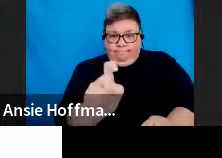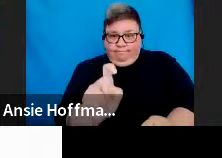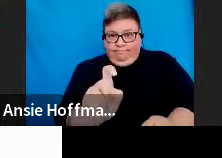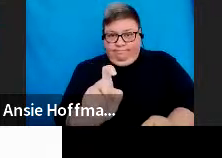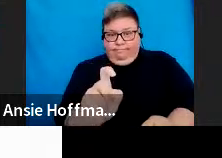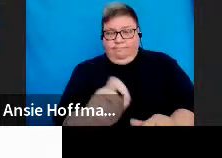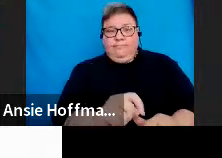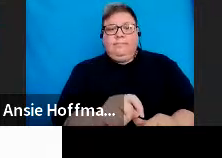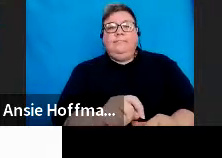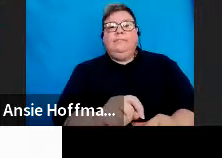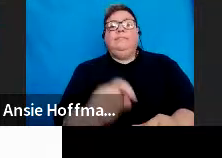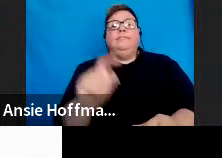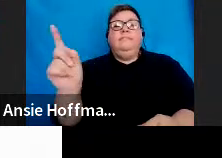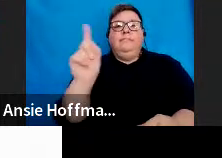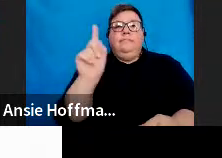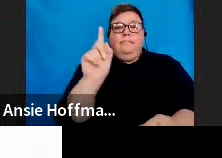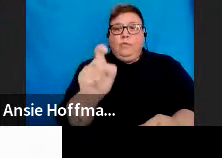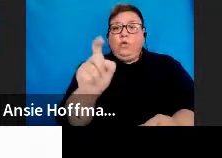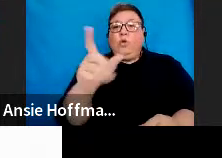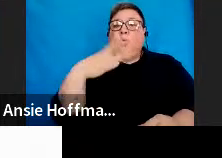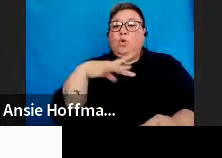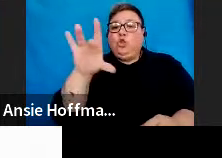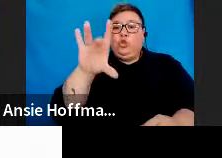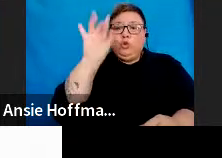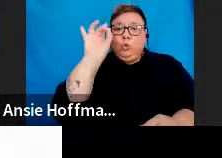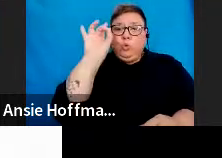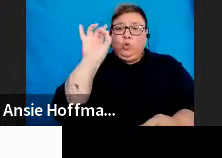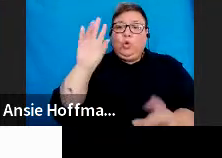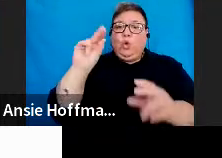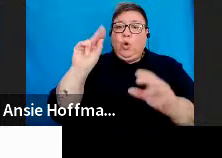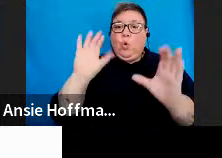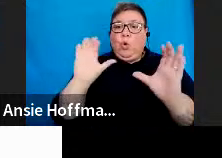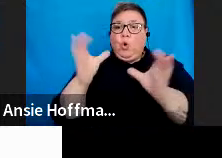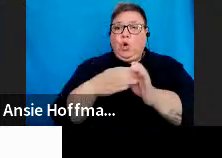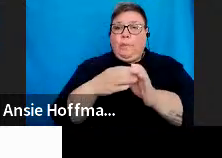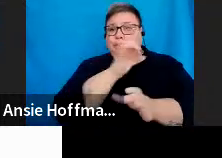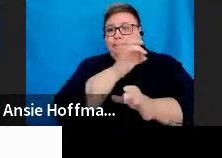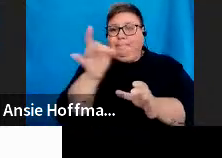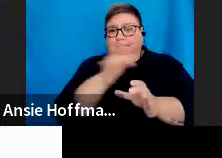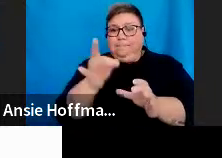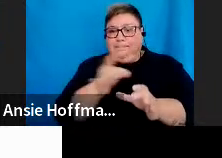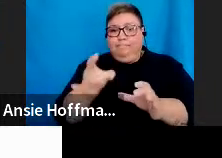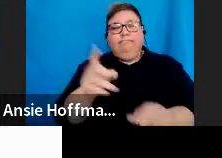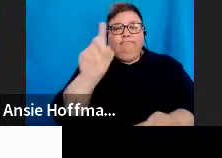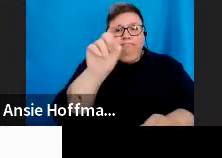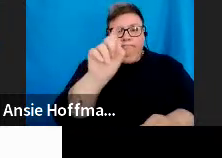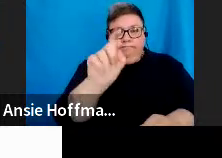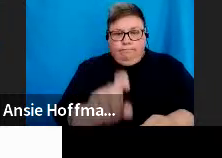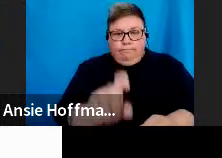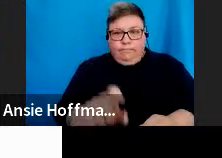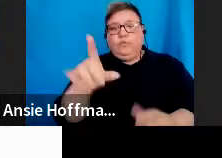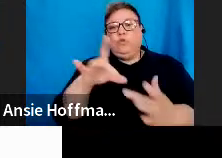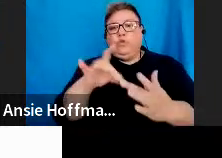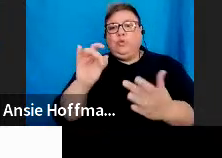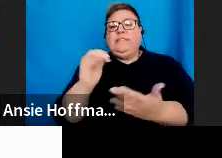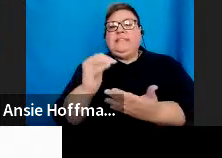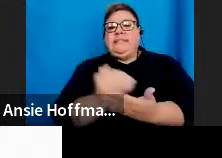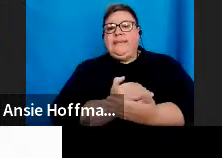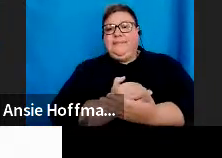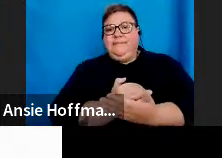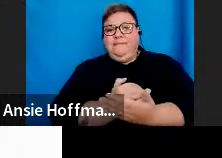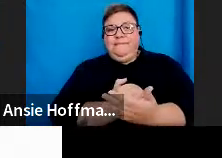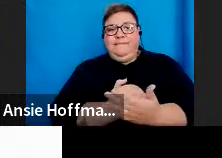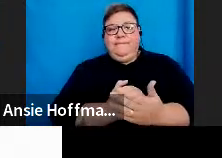Select the taxpayers that you wish to add to the new group and you're going to click on save. So, here you'll see your taxpayers